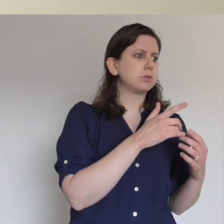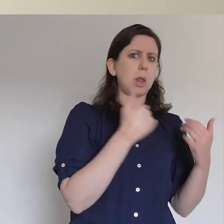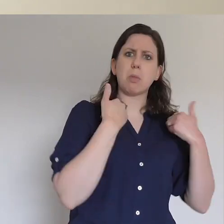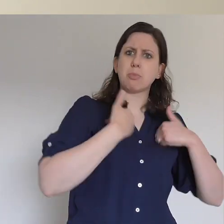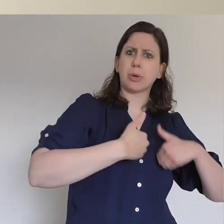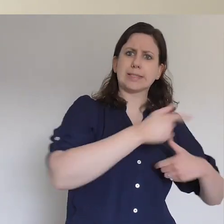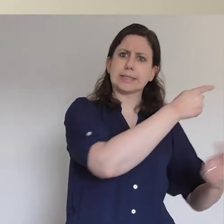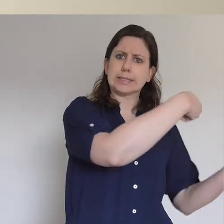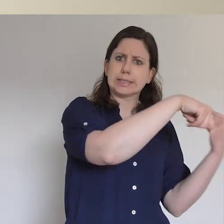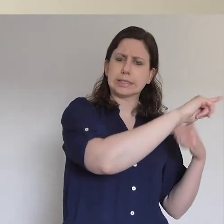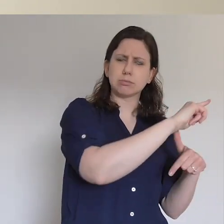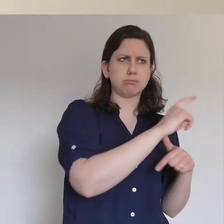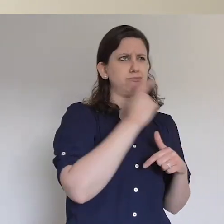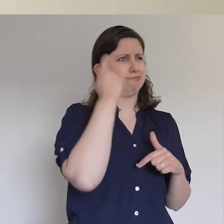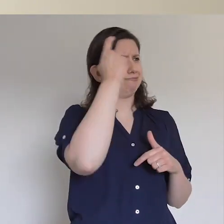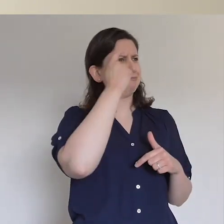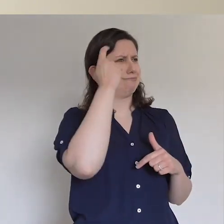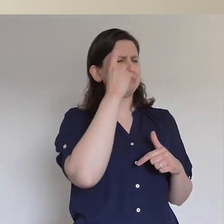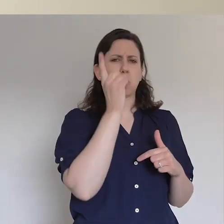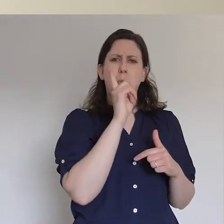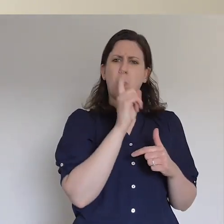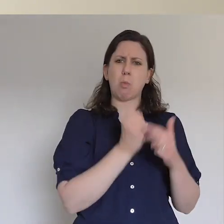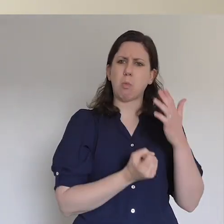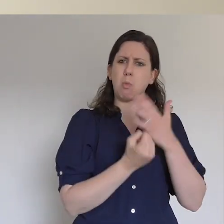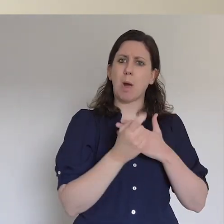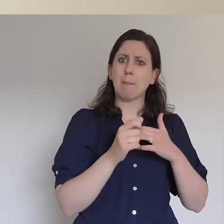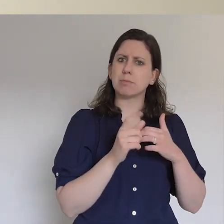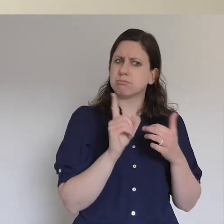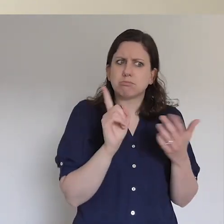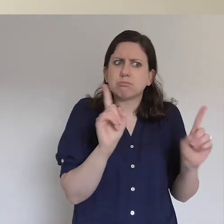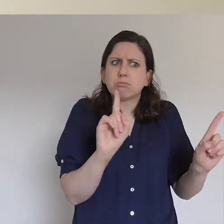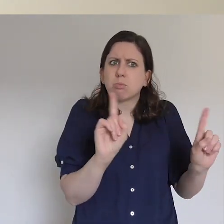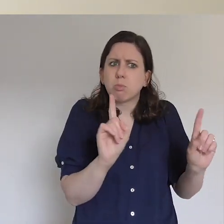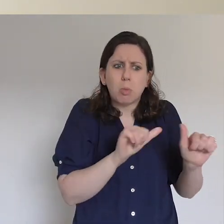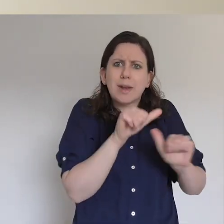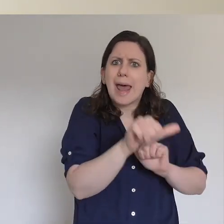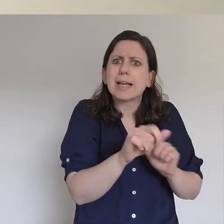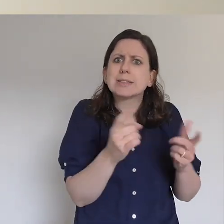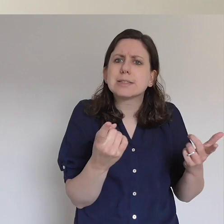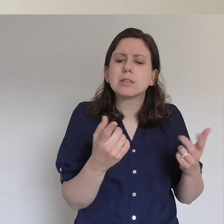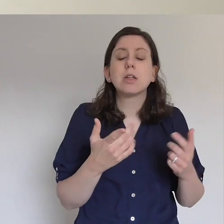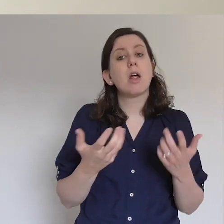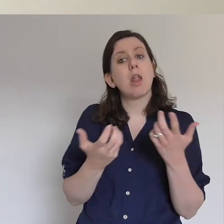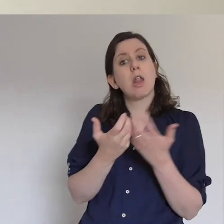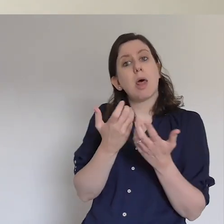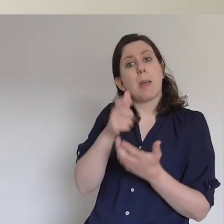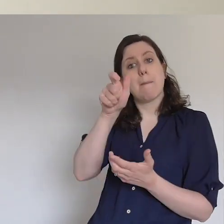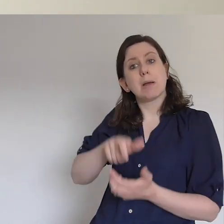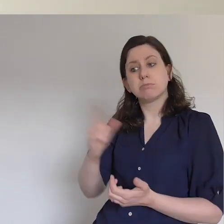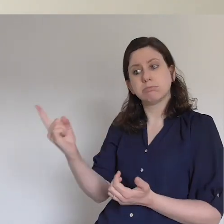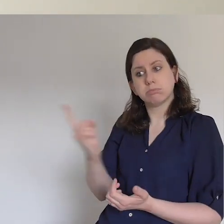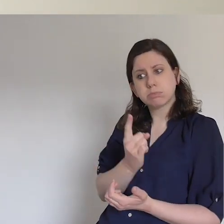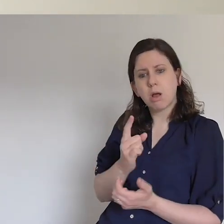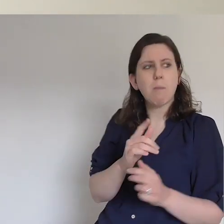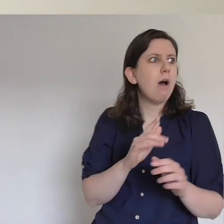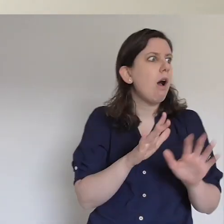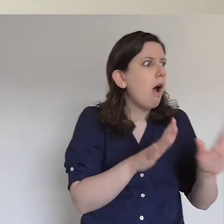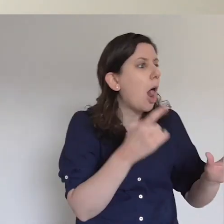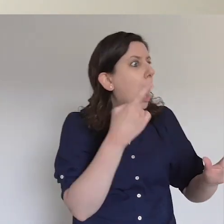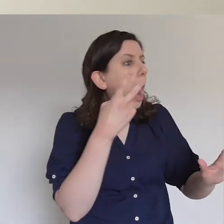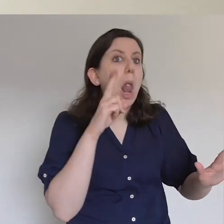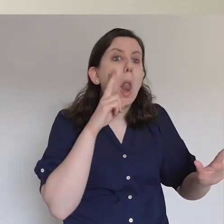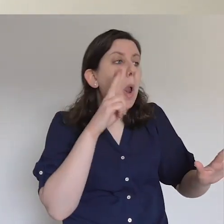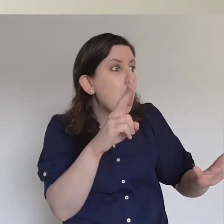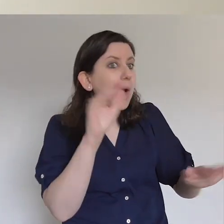wondering what this might lead to. Then, someone came and said, Look, the